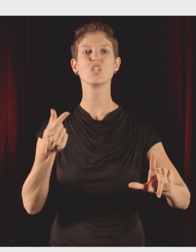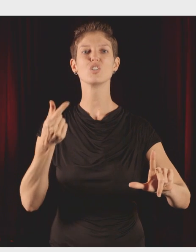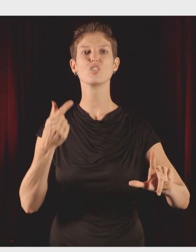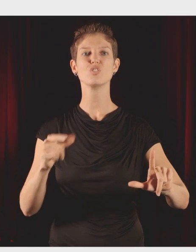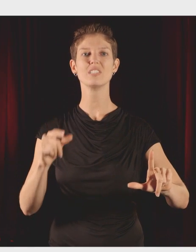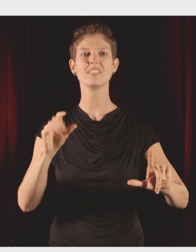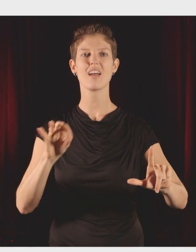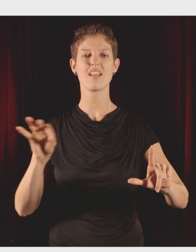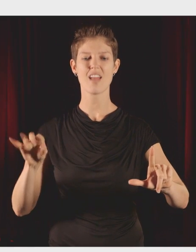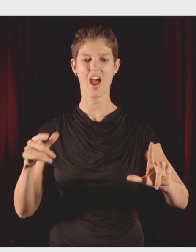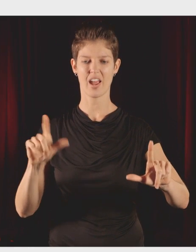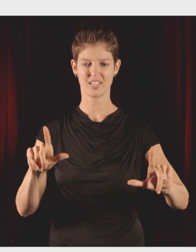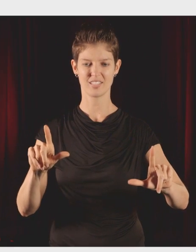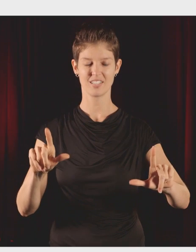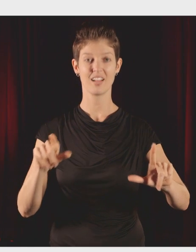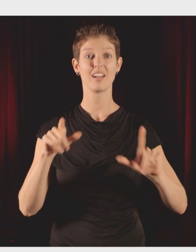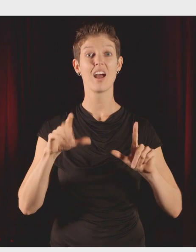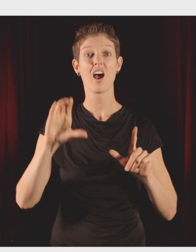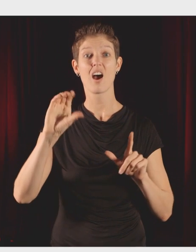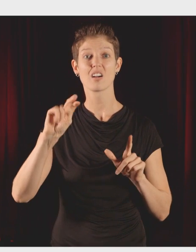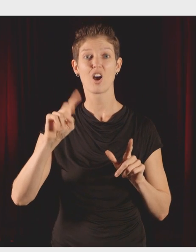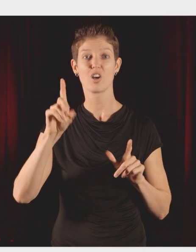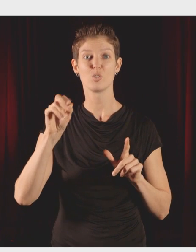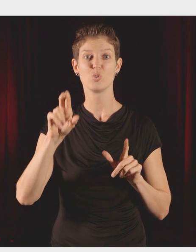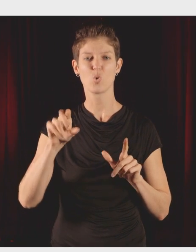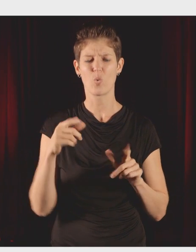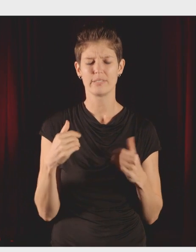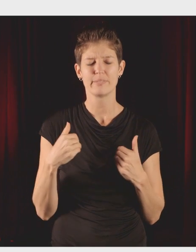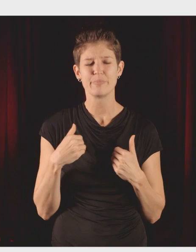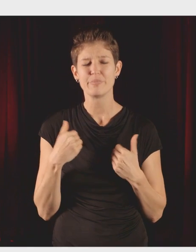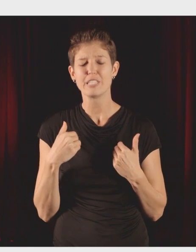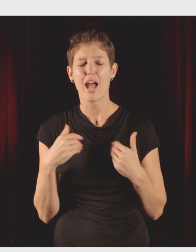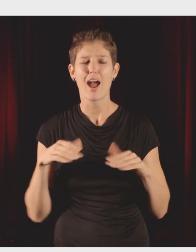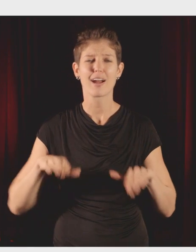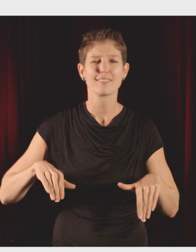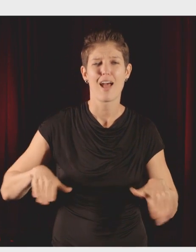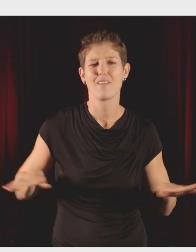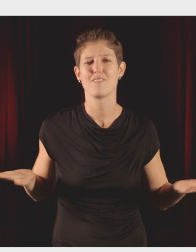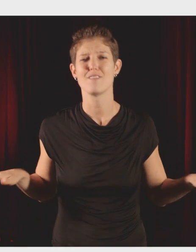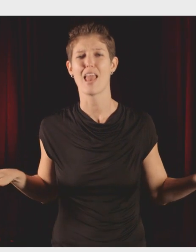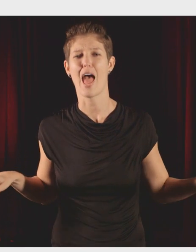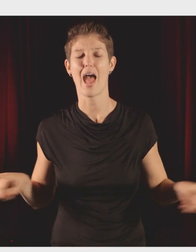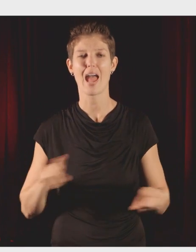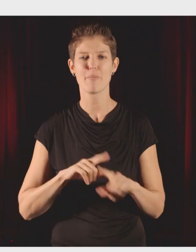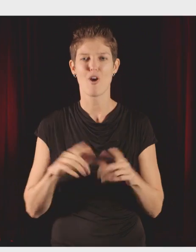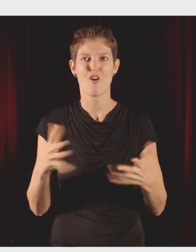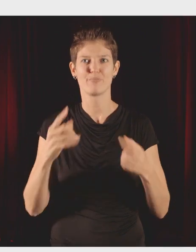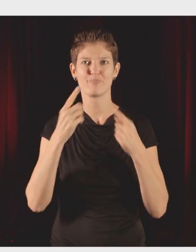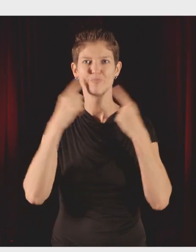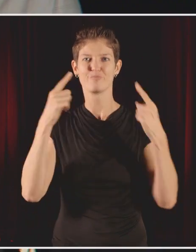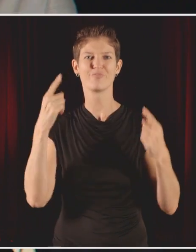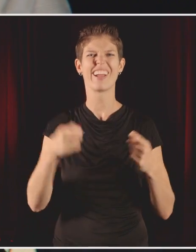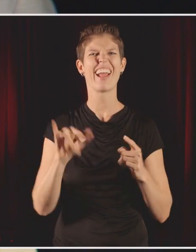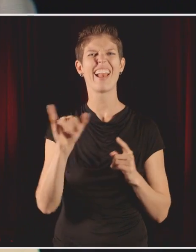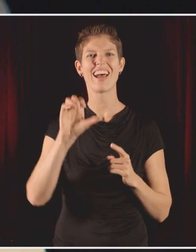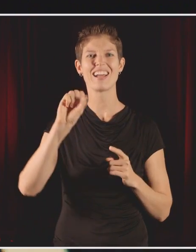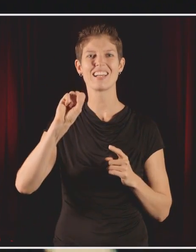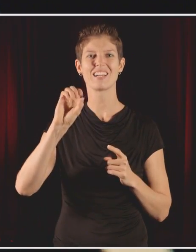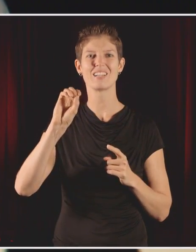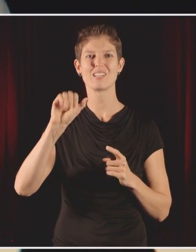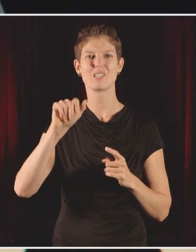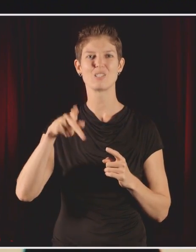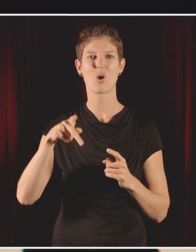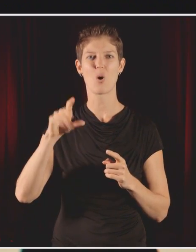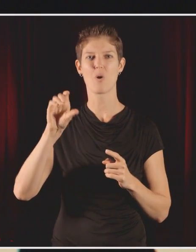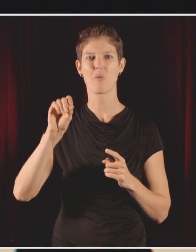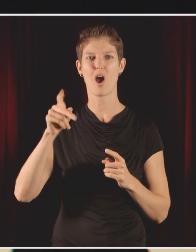This is a condor. He hasn't fledged yet. His entire life will be a soap opera that we can participate in. And you